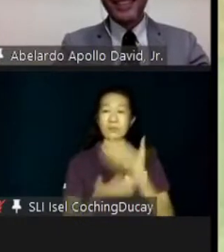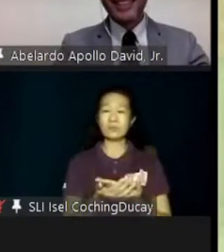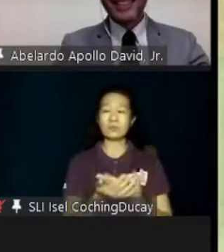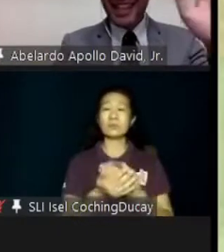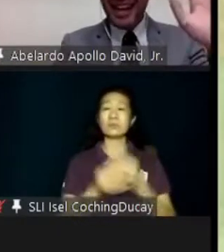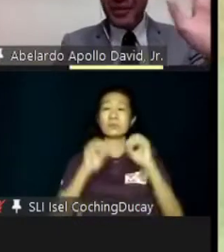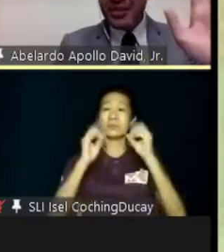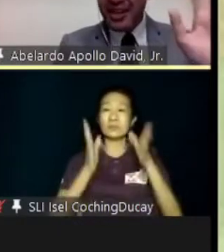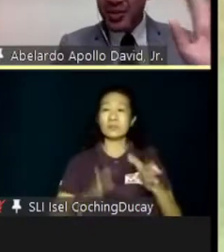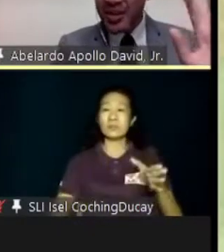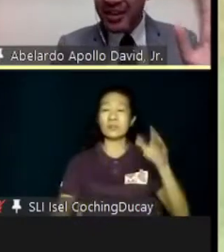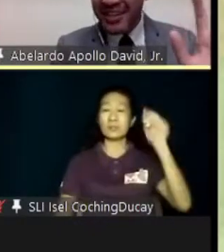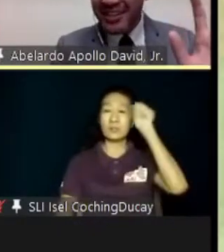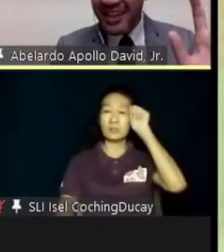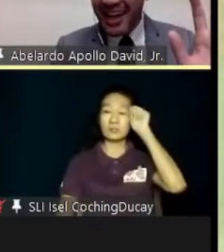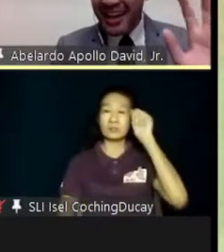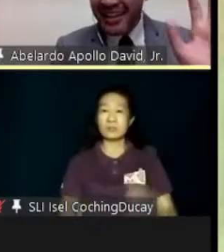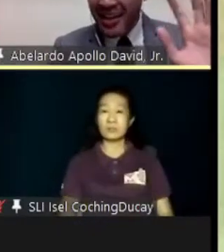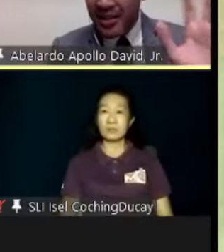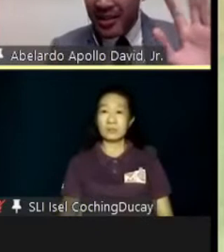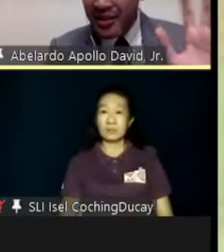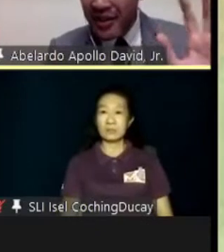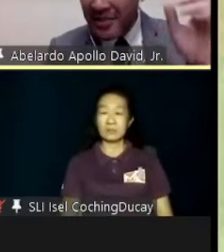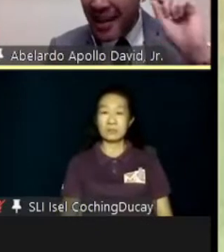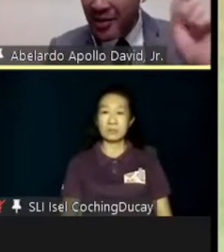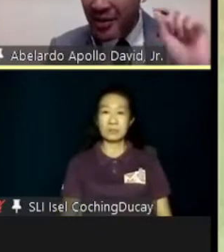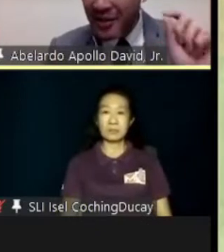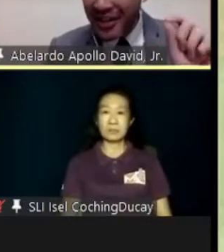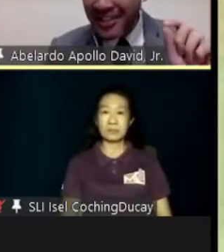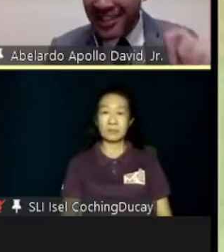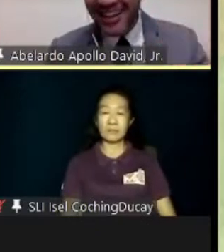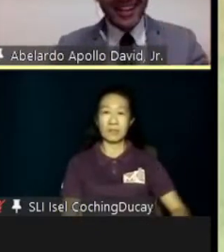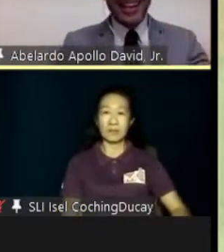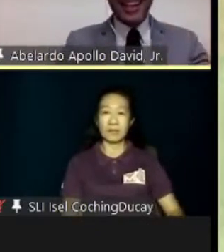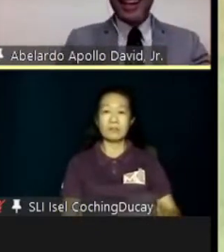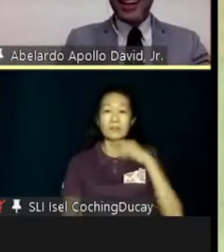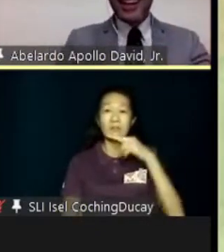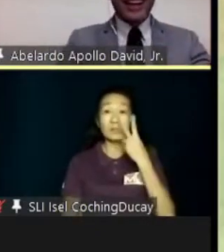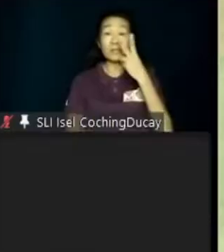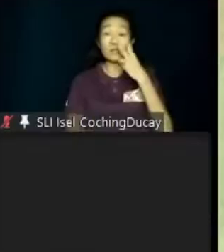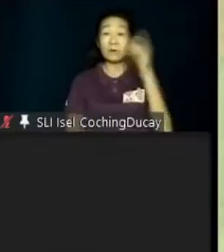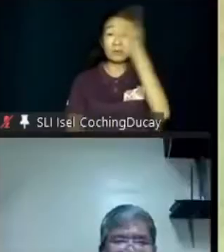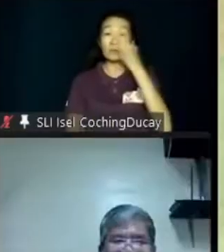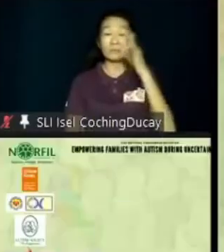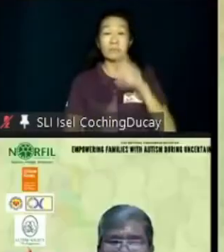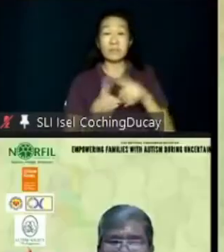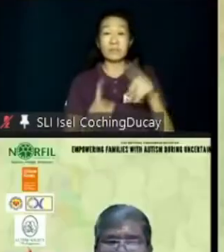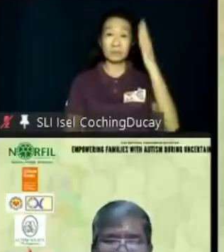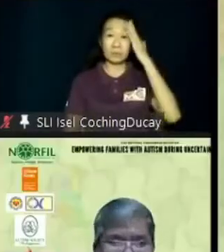Archie. Good afternoon. Is that you, Kuyar Atil? I don't see your face, but I know your voice. All right. So